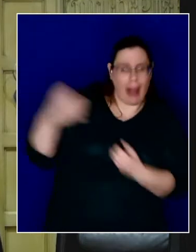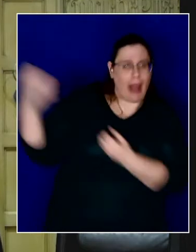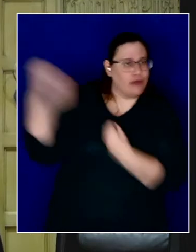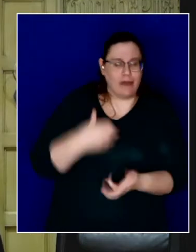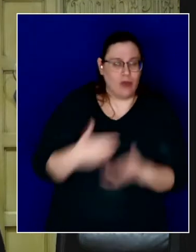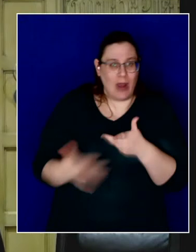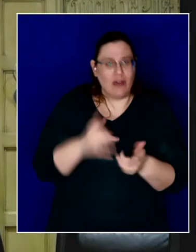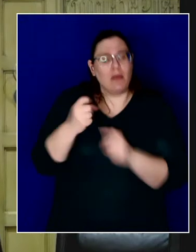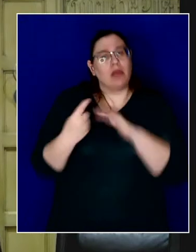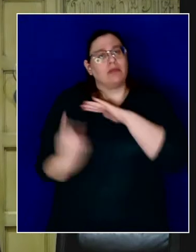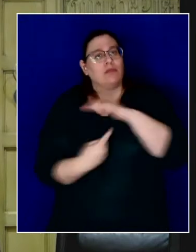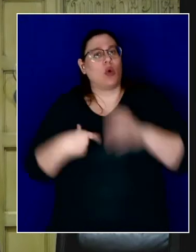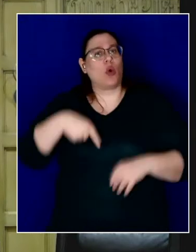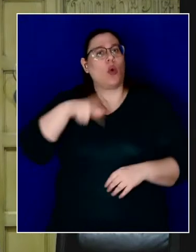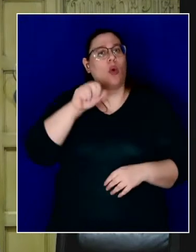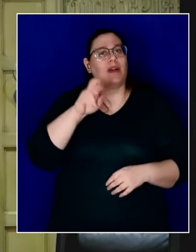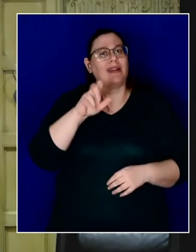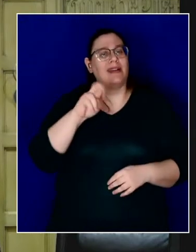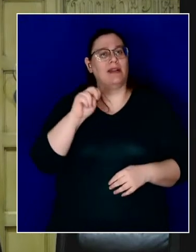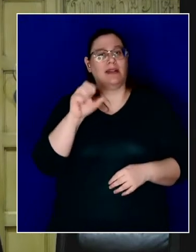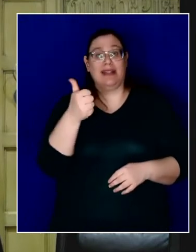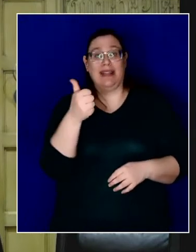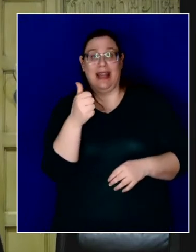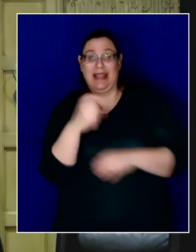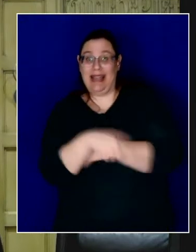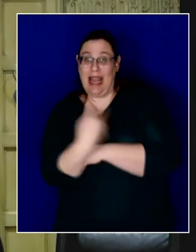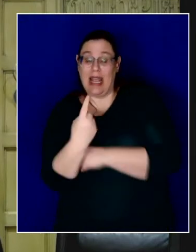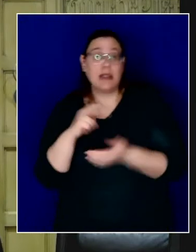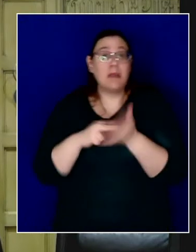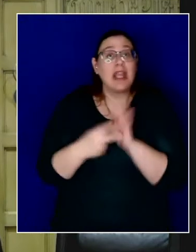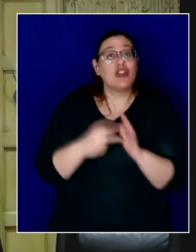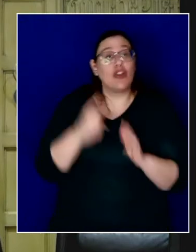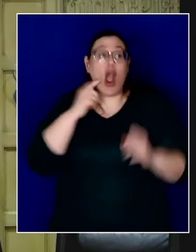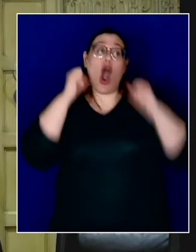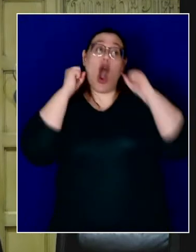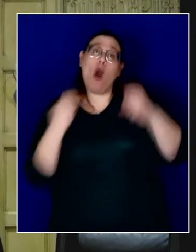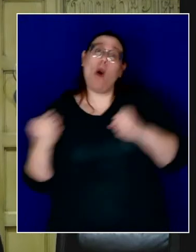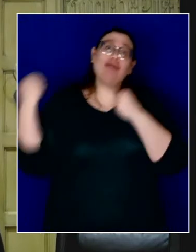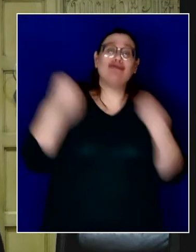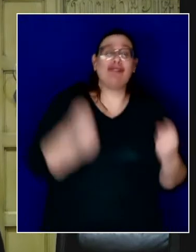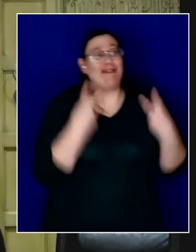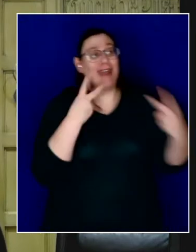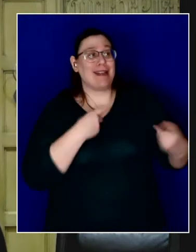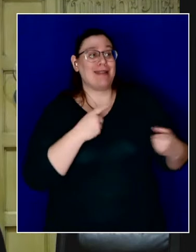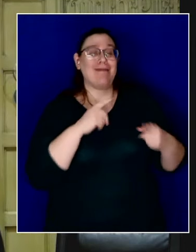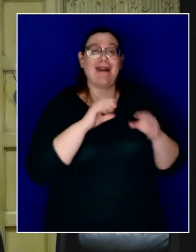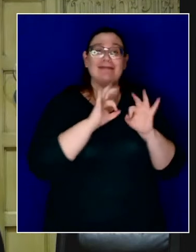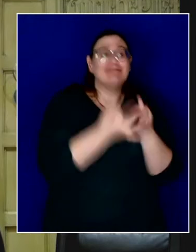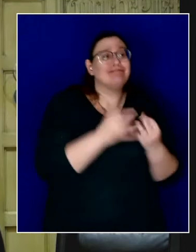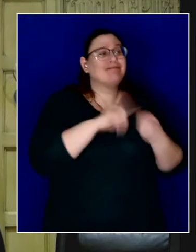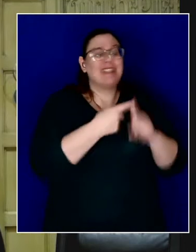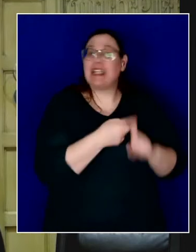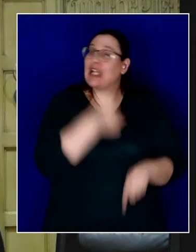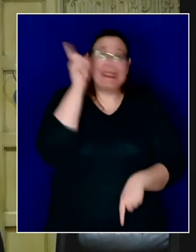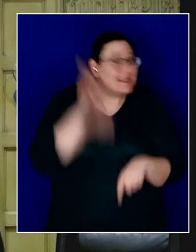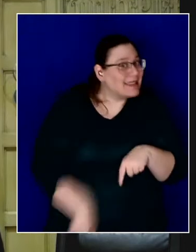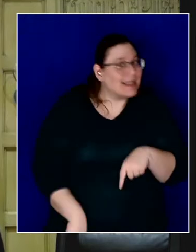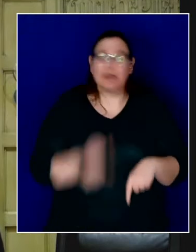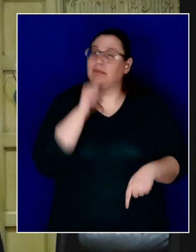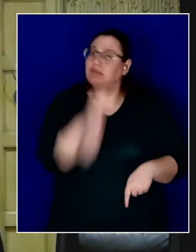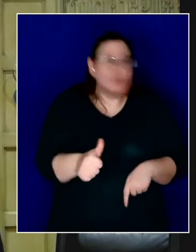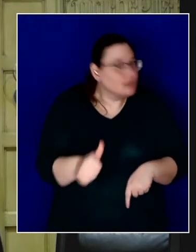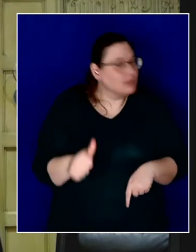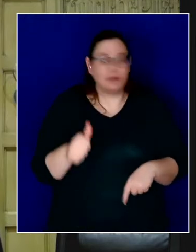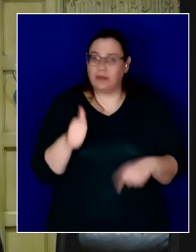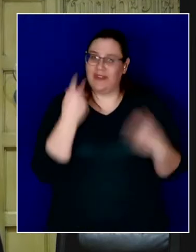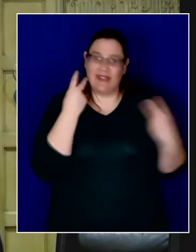That means people who think they can come and see their loved ones should not and will not see them. The Southern California region includes the